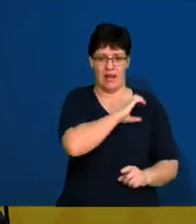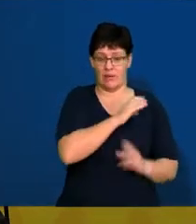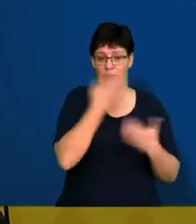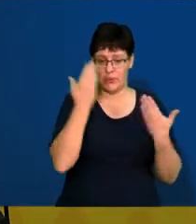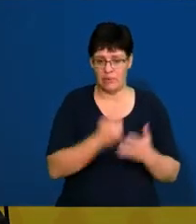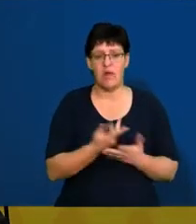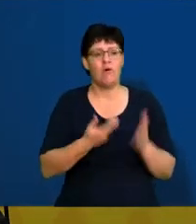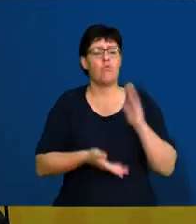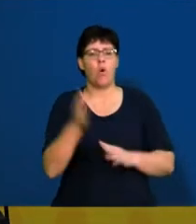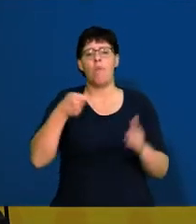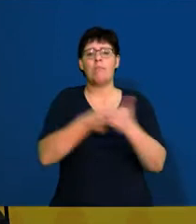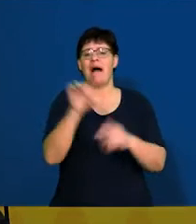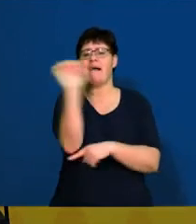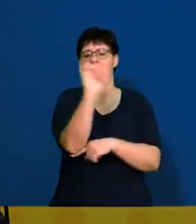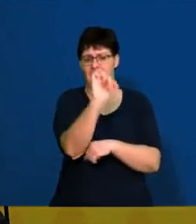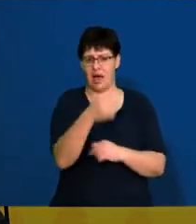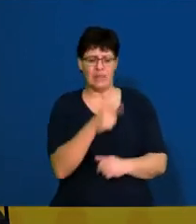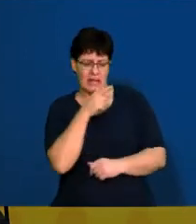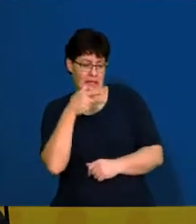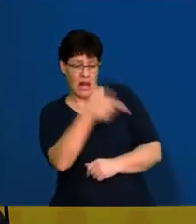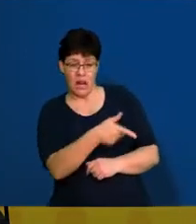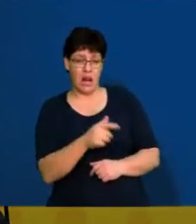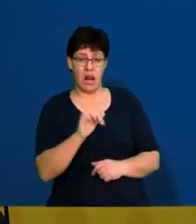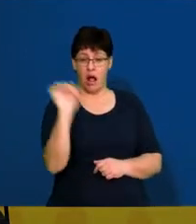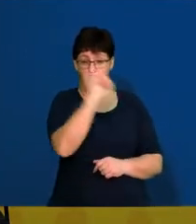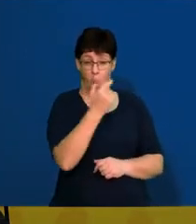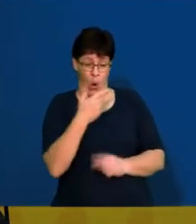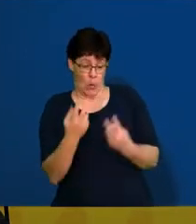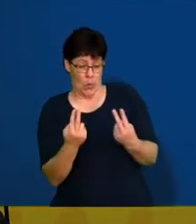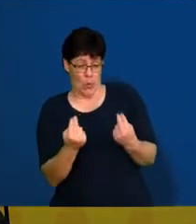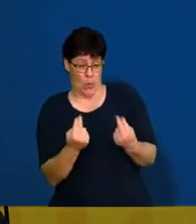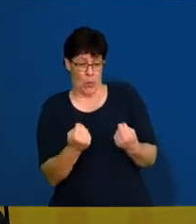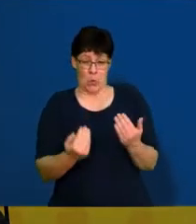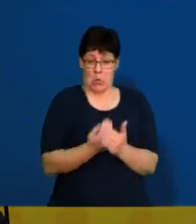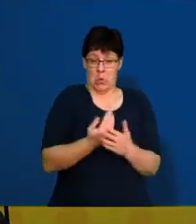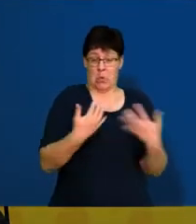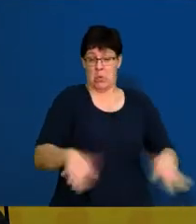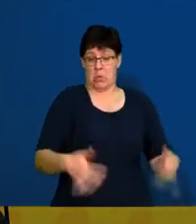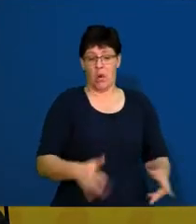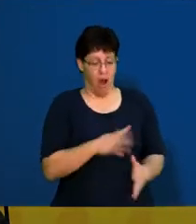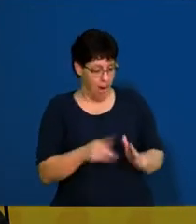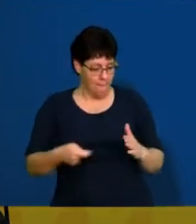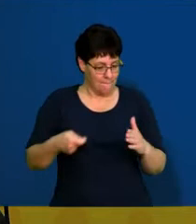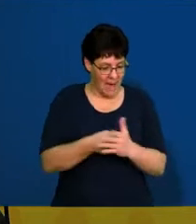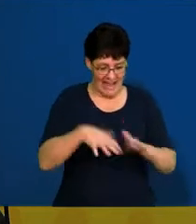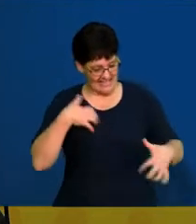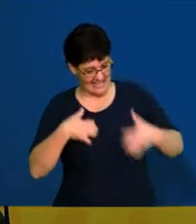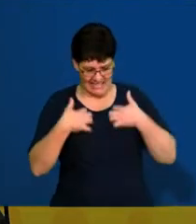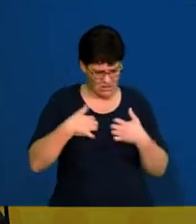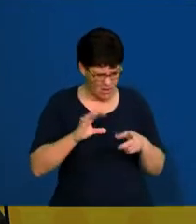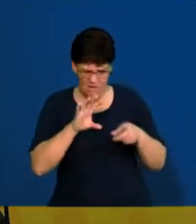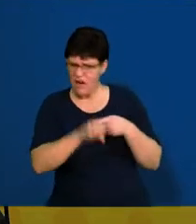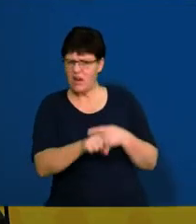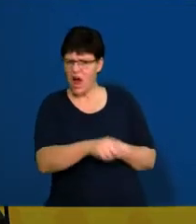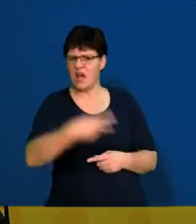a car dealership and they tell you that a car is brand new and then you buy it and you subsequently find